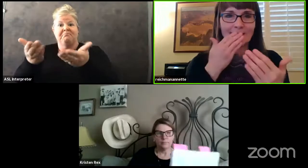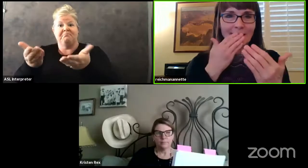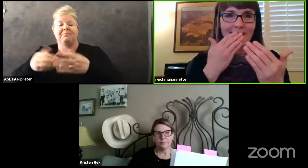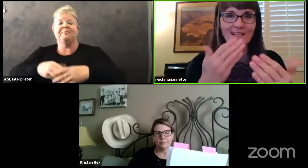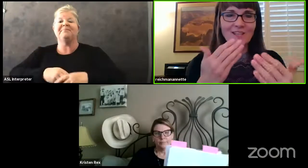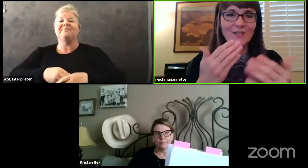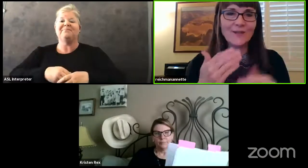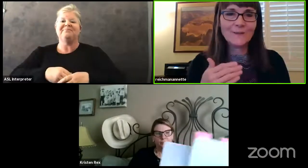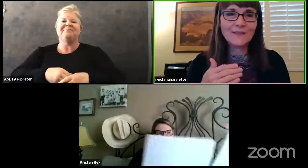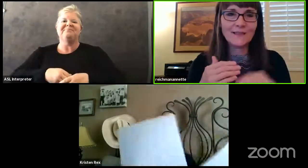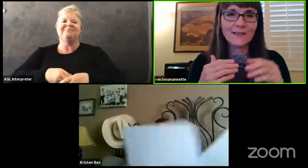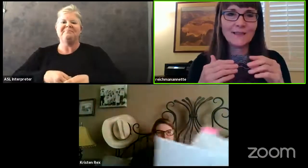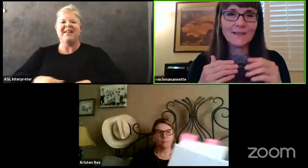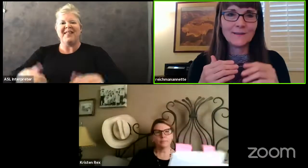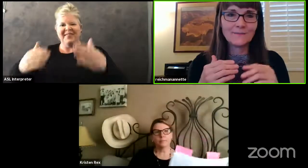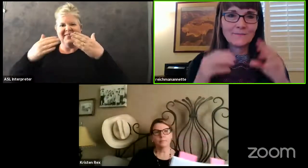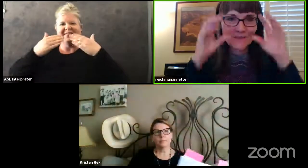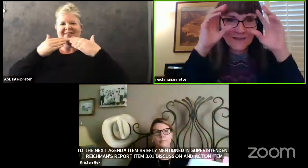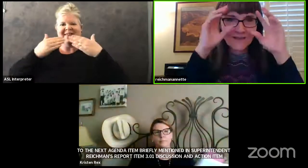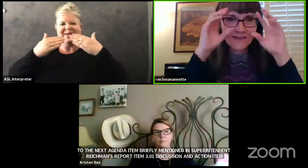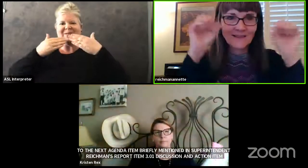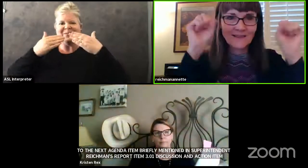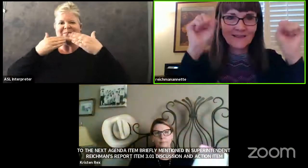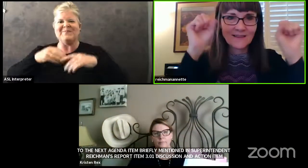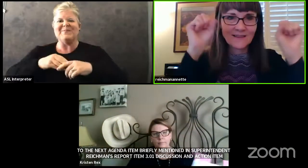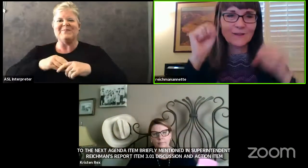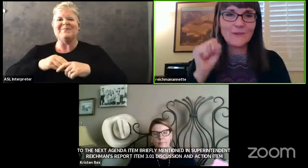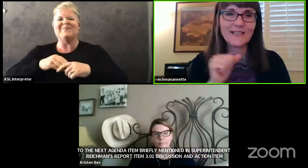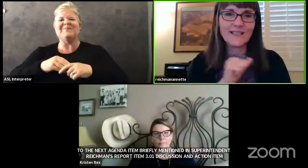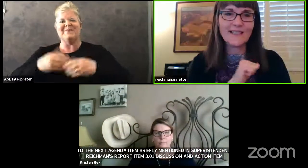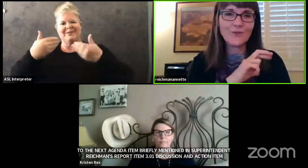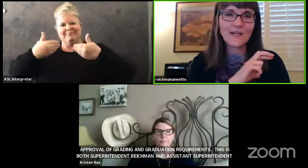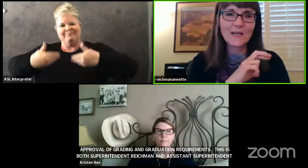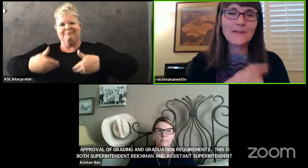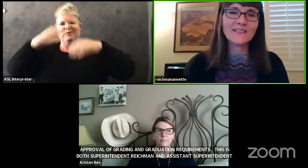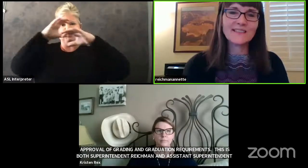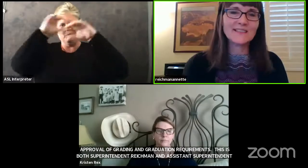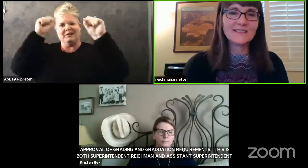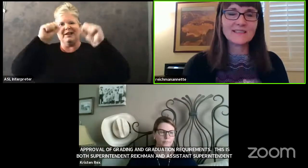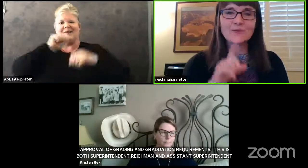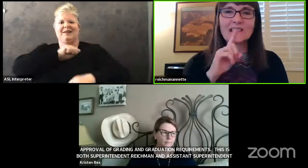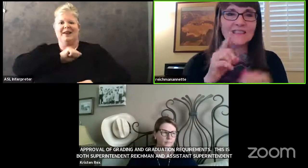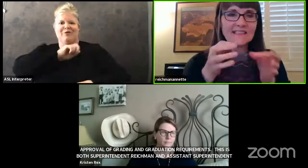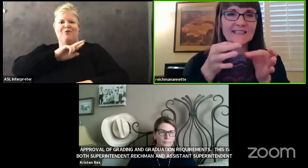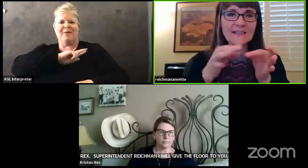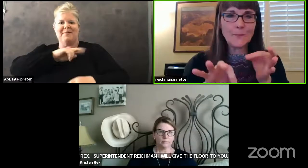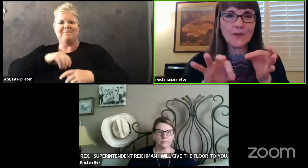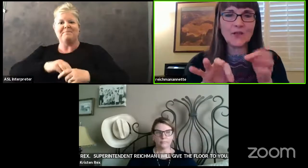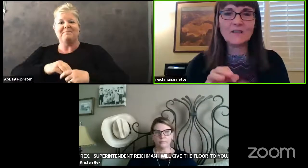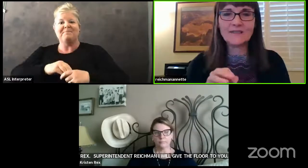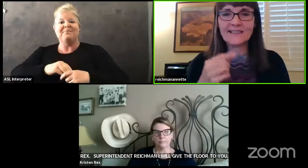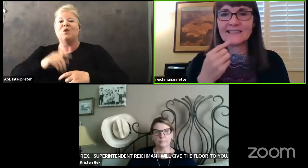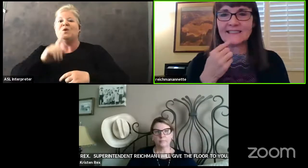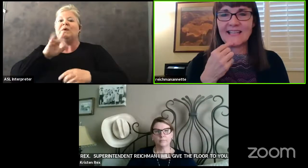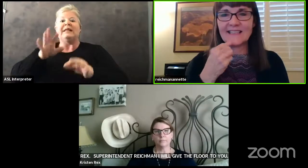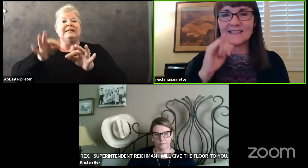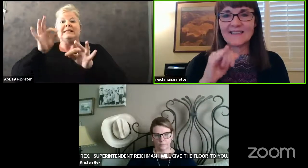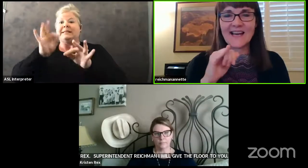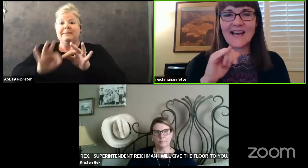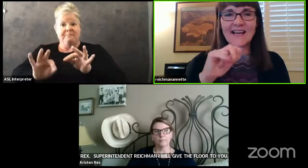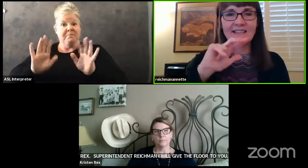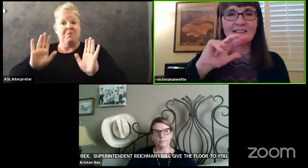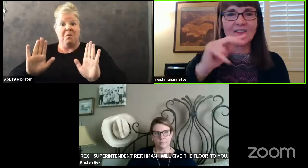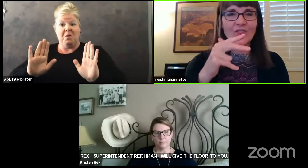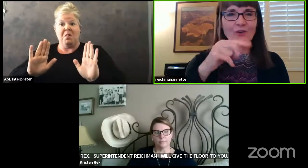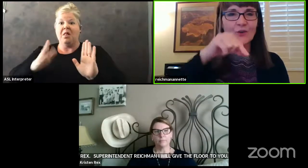Thank you. you. This is Superintendent Reichman. It's really simple. It says